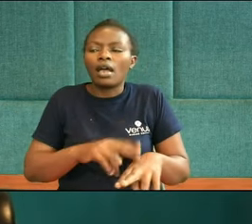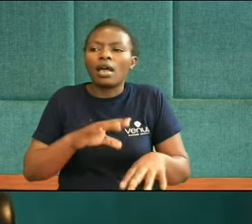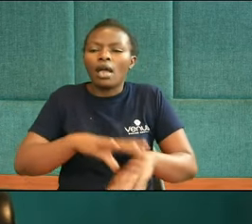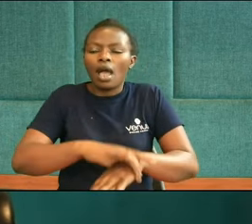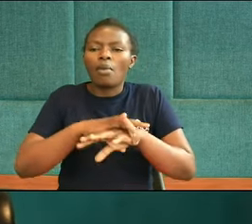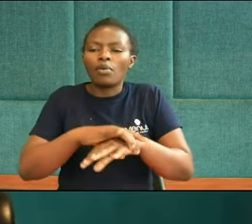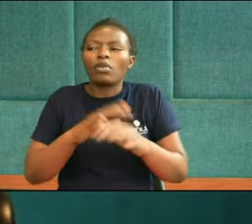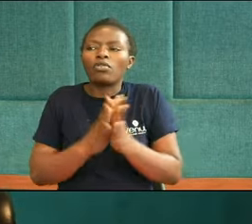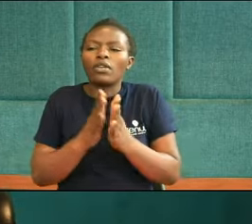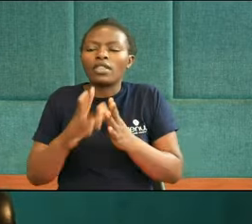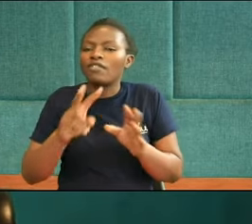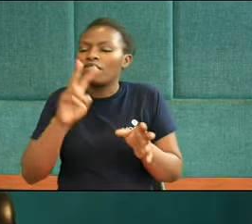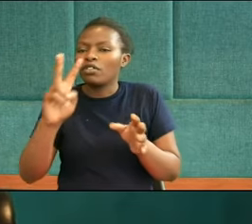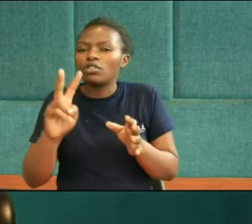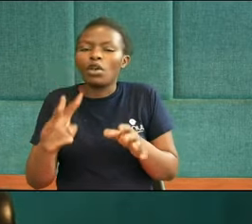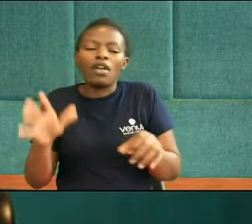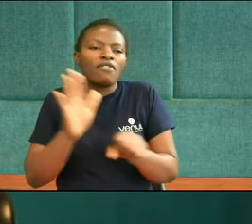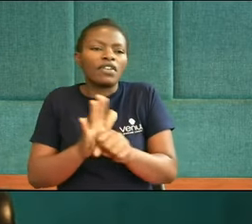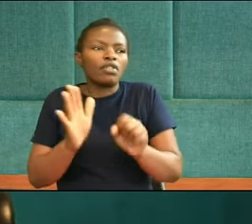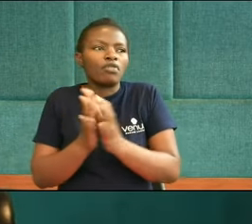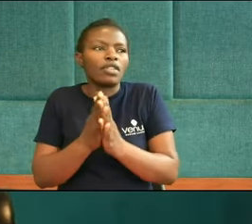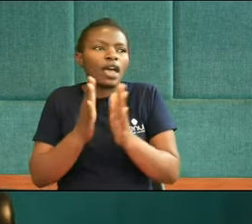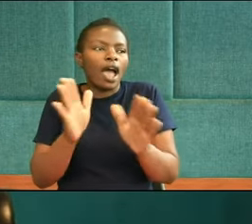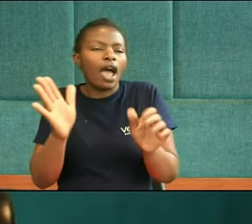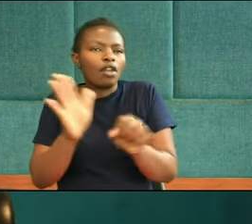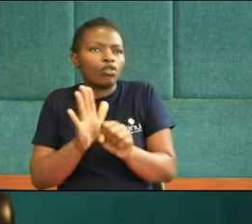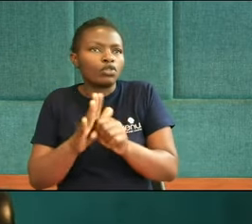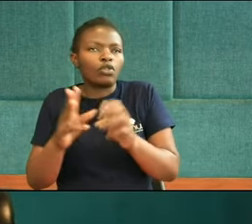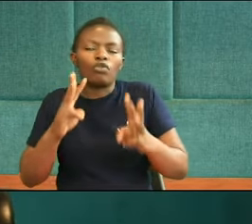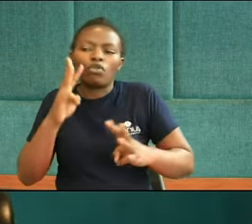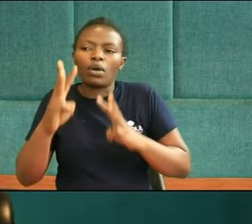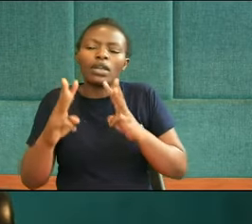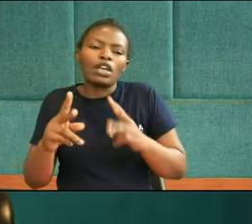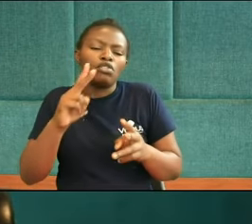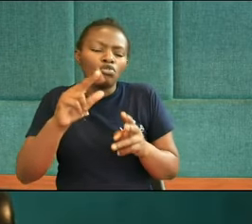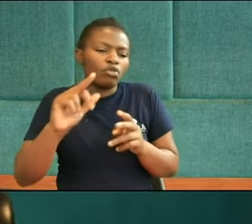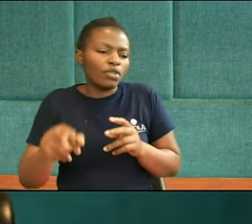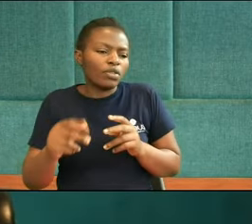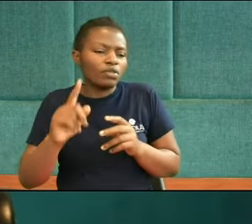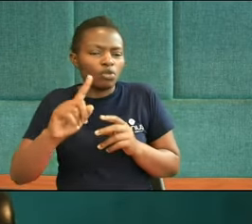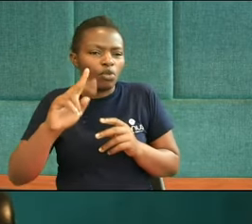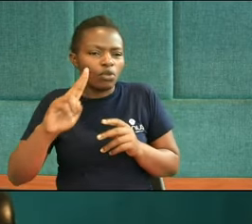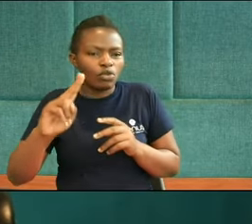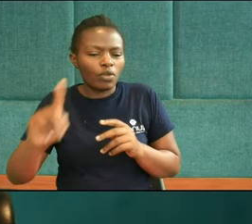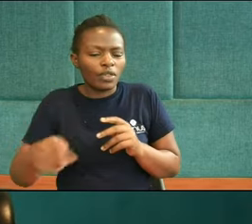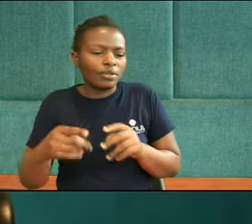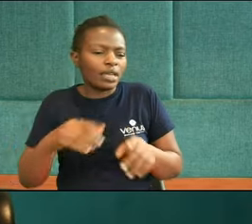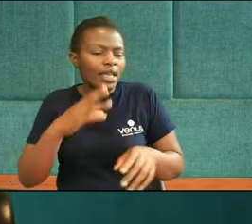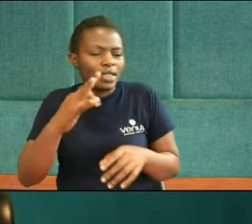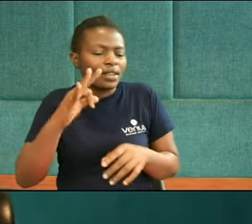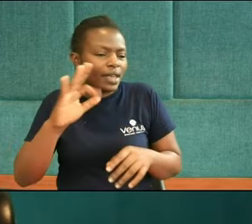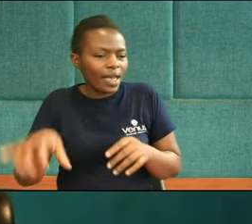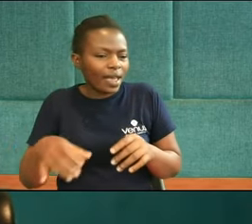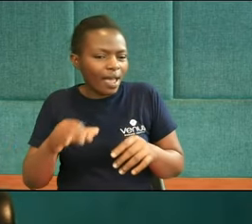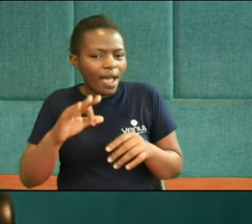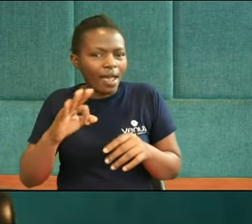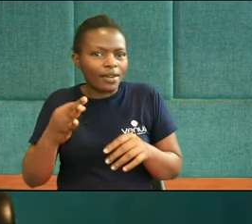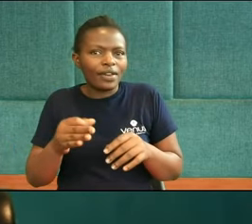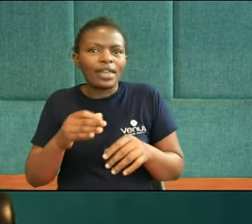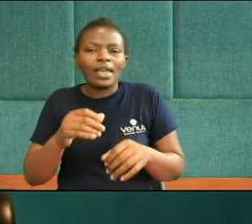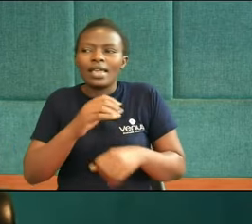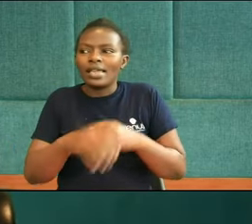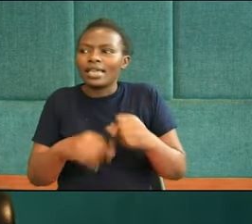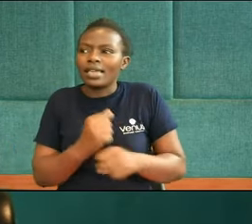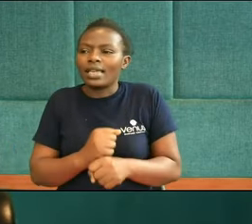perplexity I mean 2,300 years What will happen And what does The cleansing Of the sanctuary For us In our